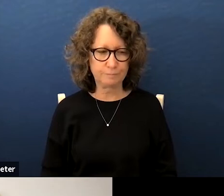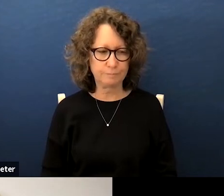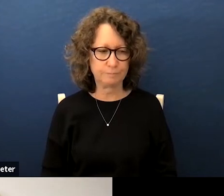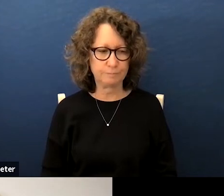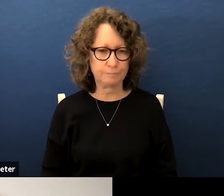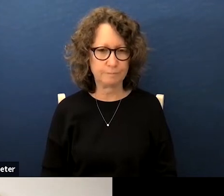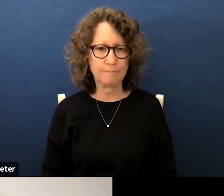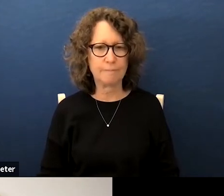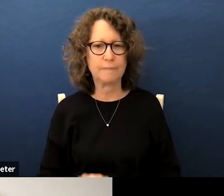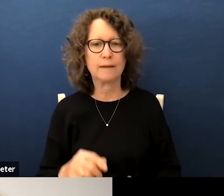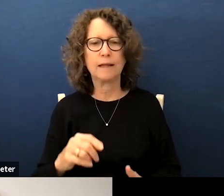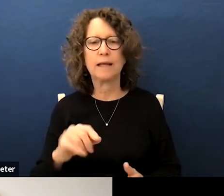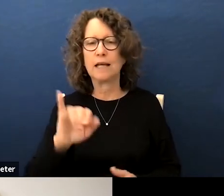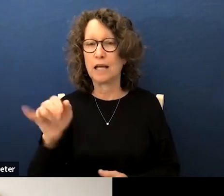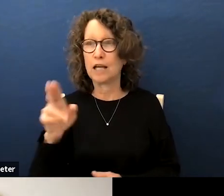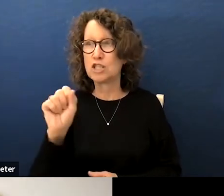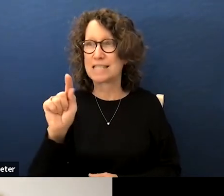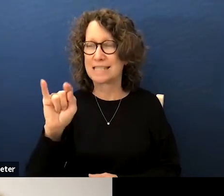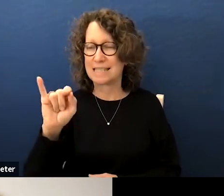thank you um